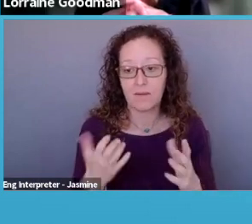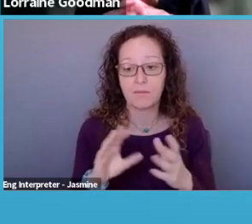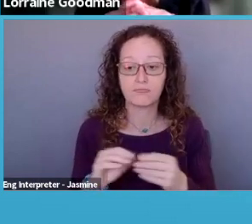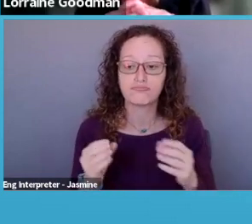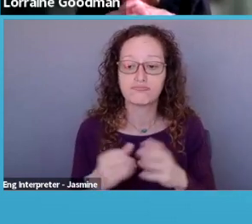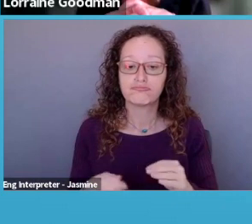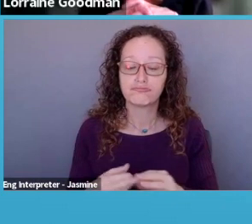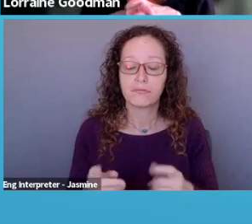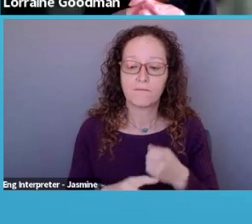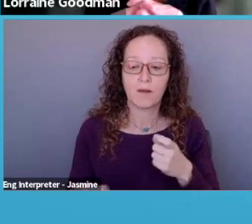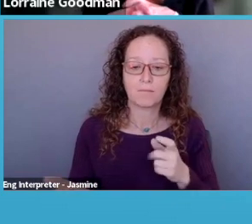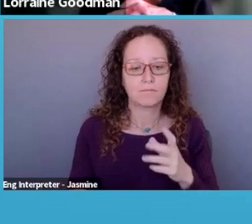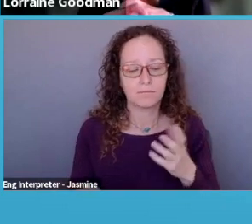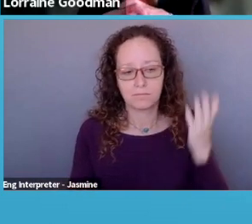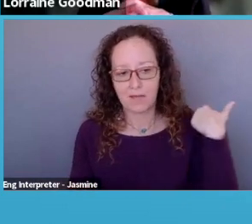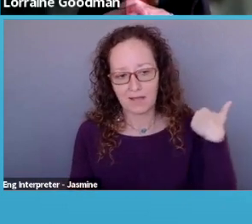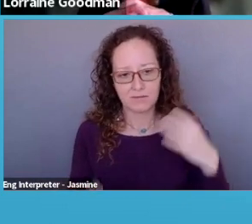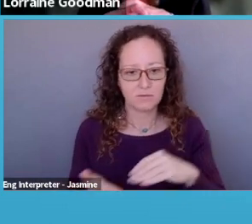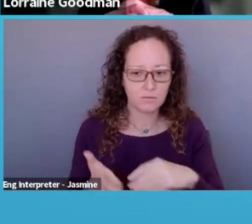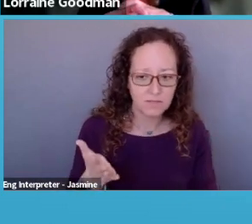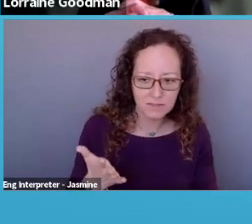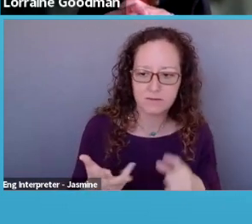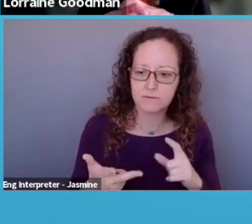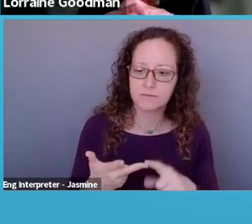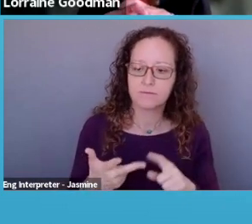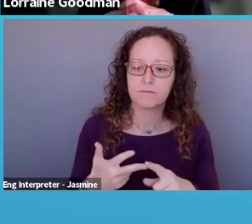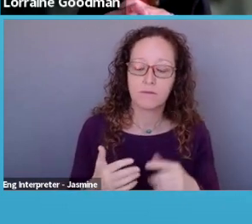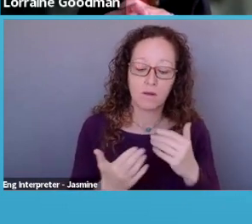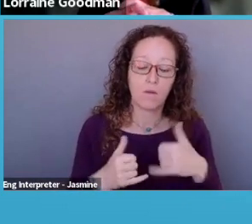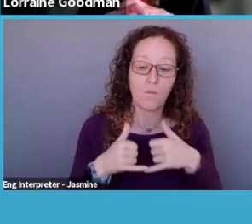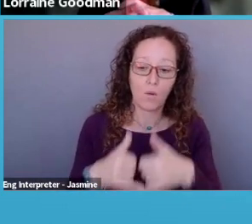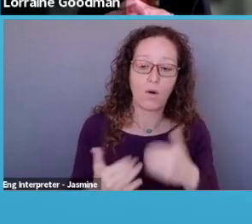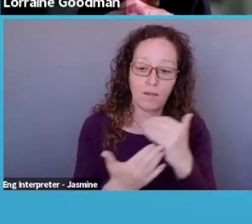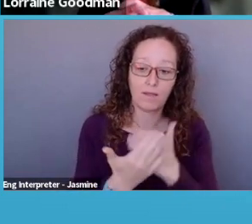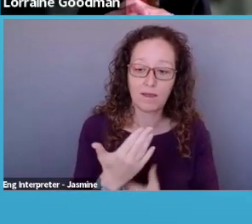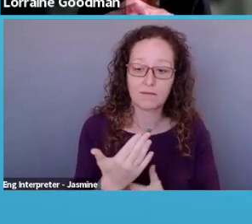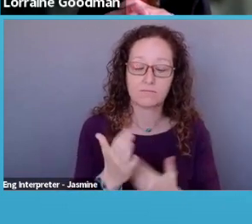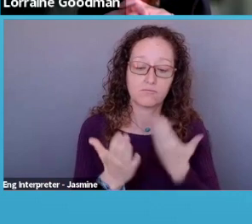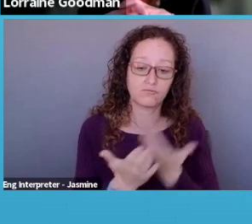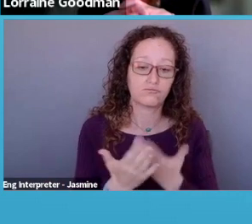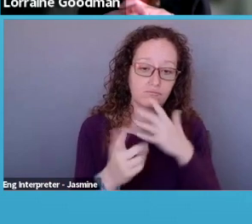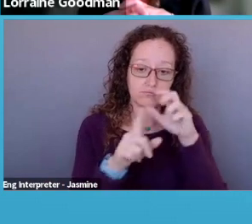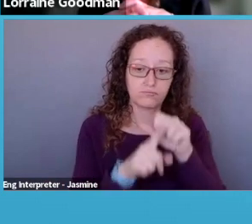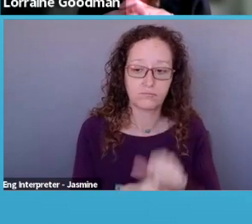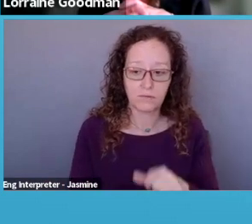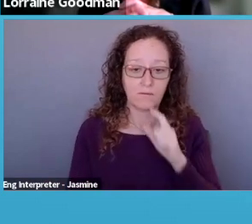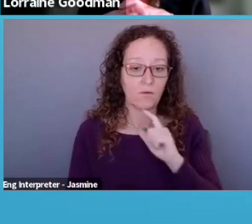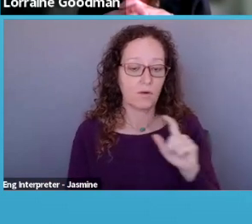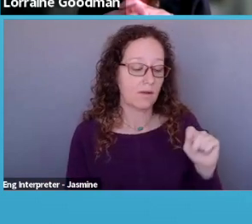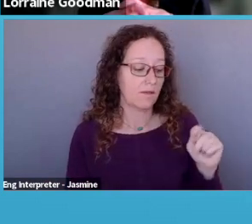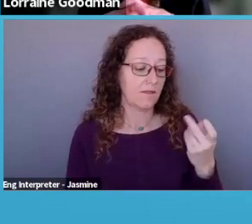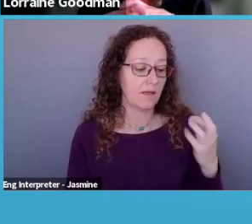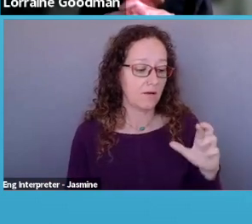list of awards, evidence of accomplishments. Um, at theater for a new audience, we just had a running